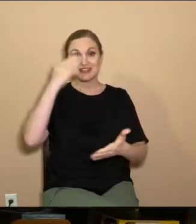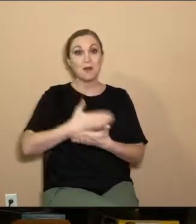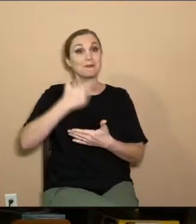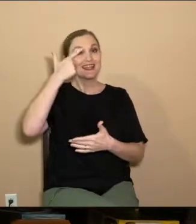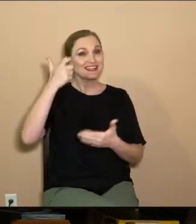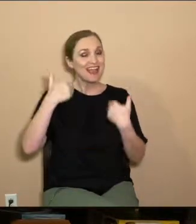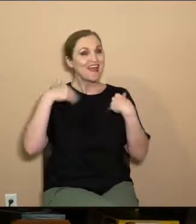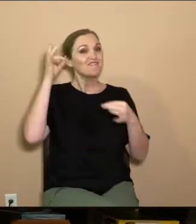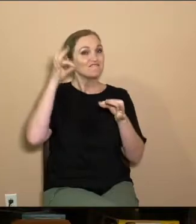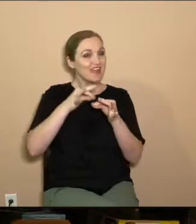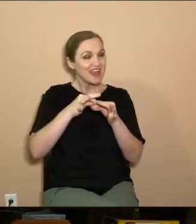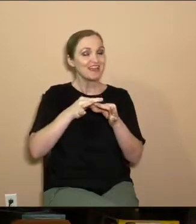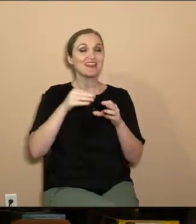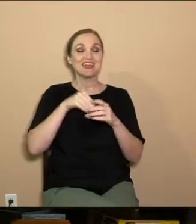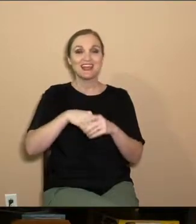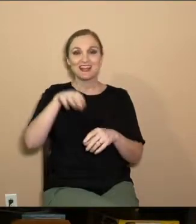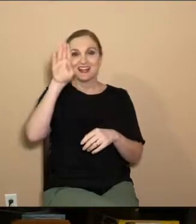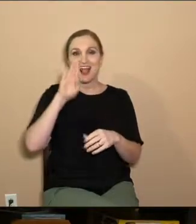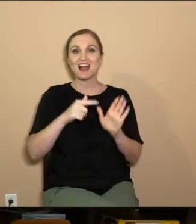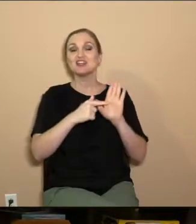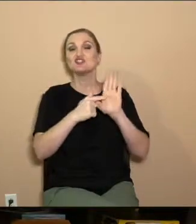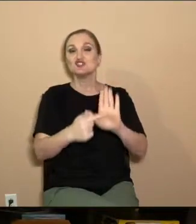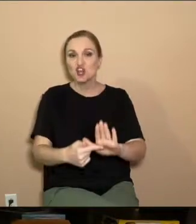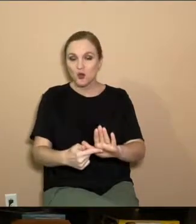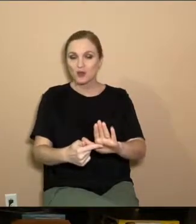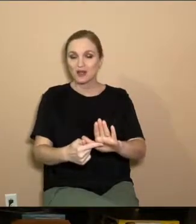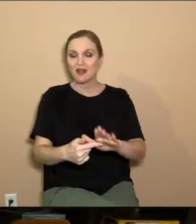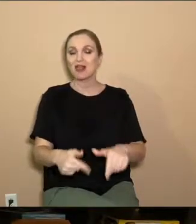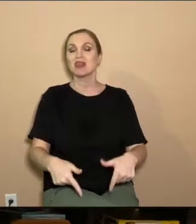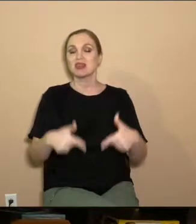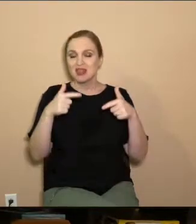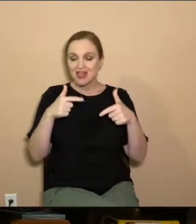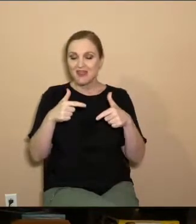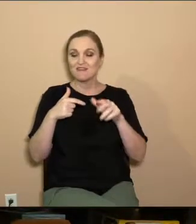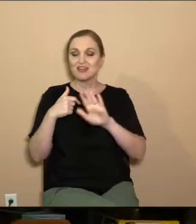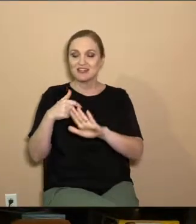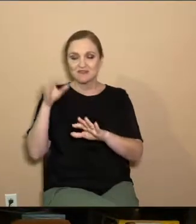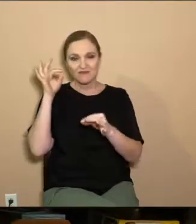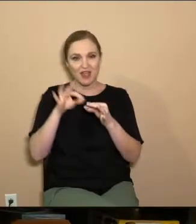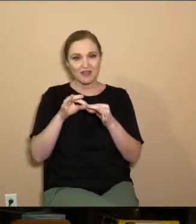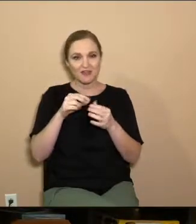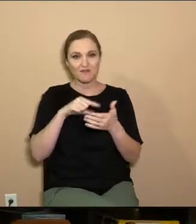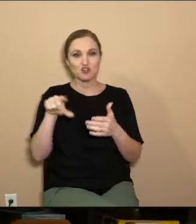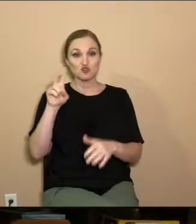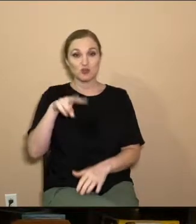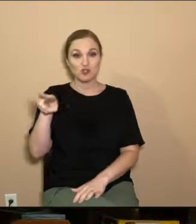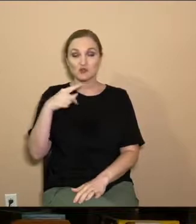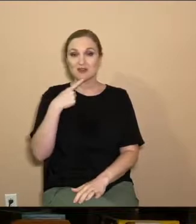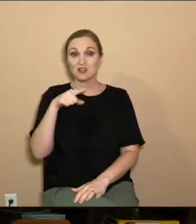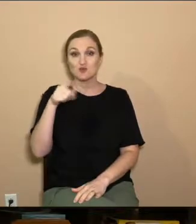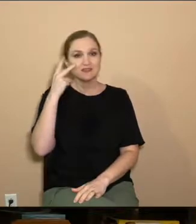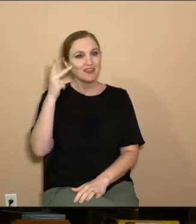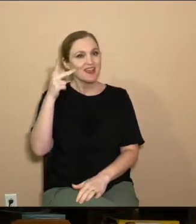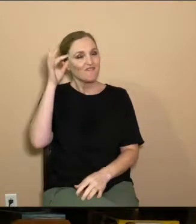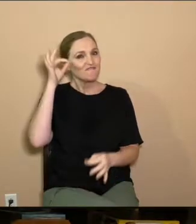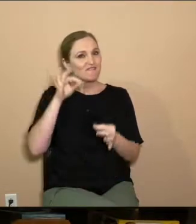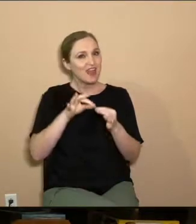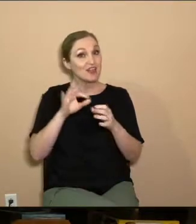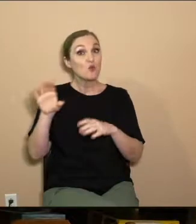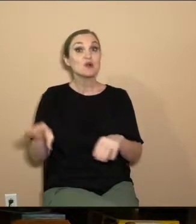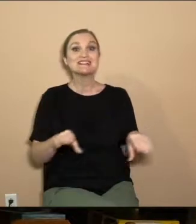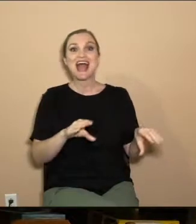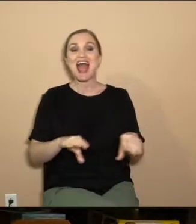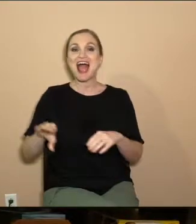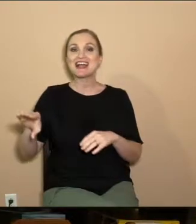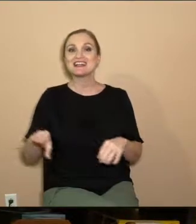God. It was an outpouring of his faith. It was living out his faith. He says in verse 22, you see that faith was active